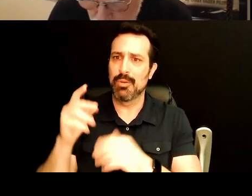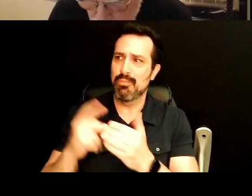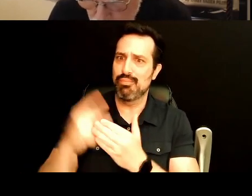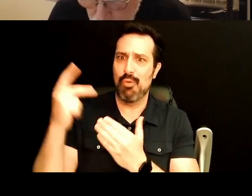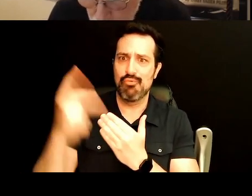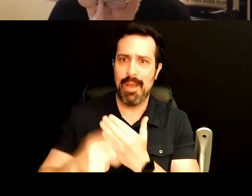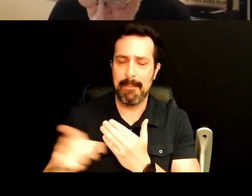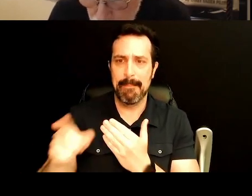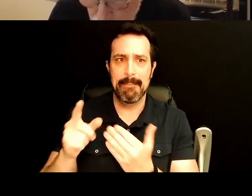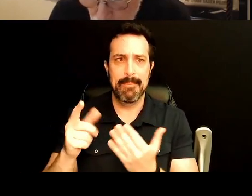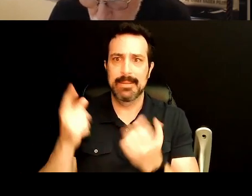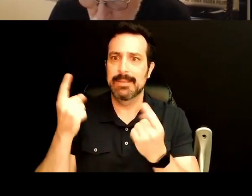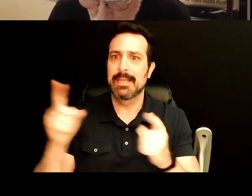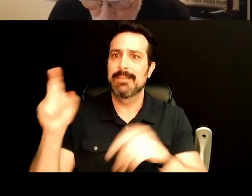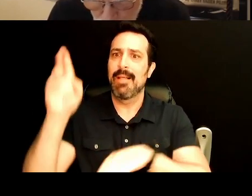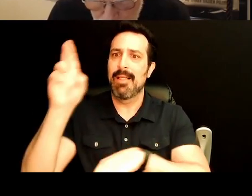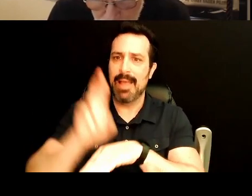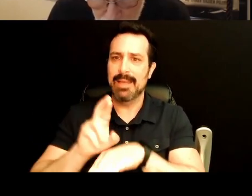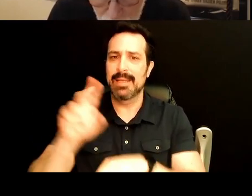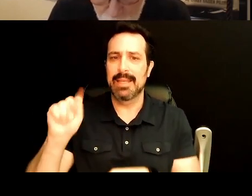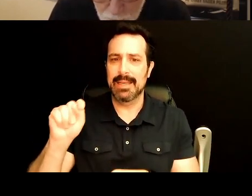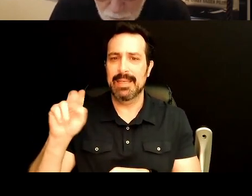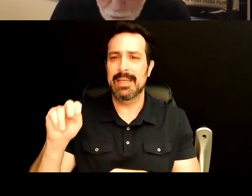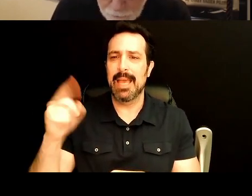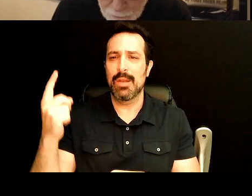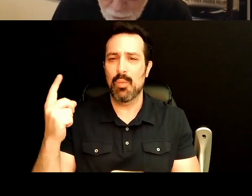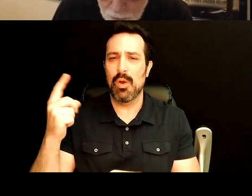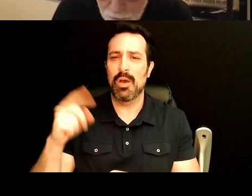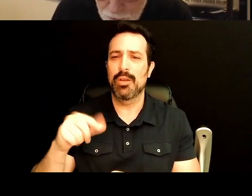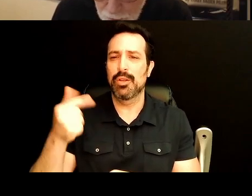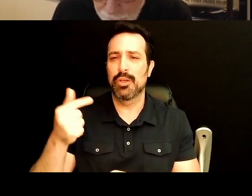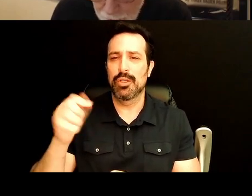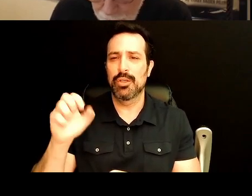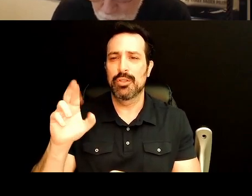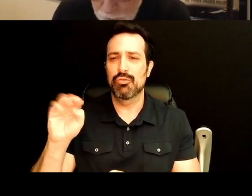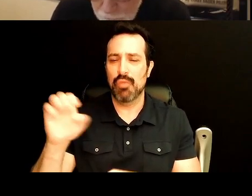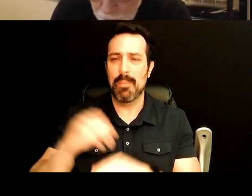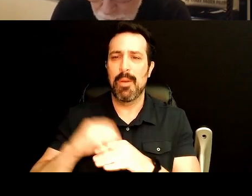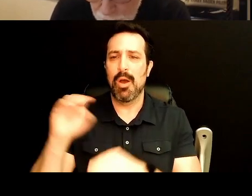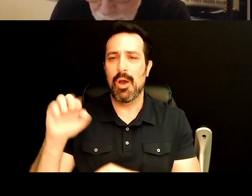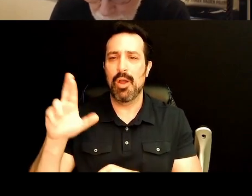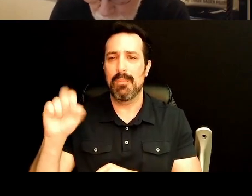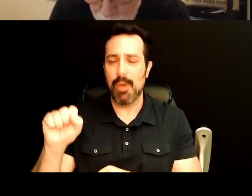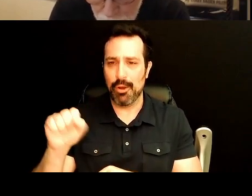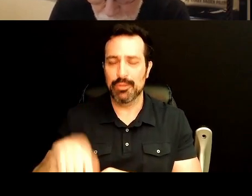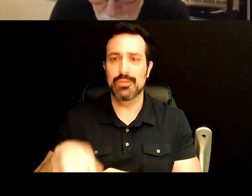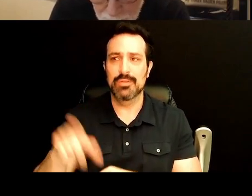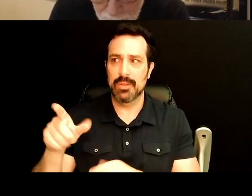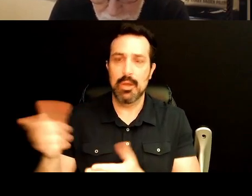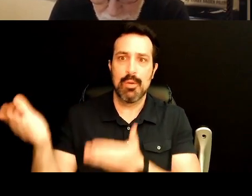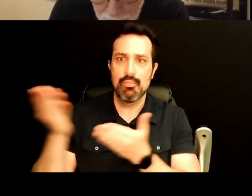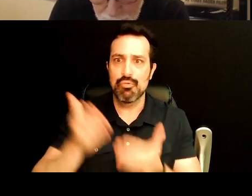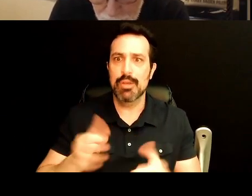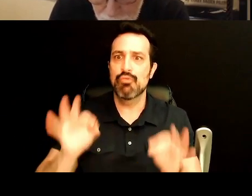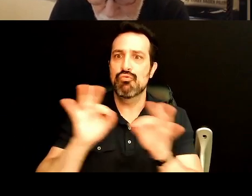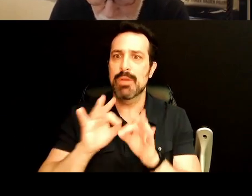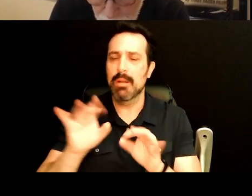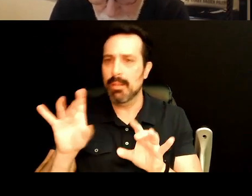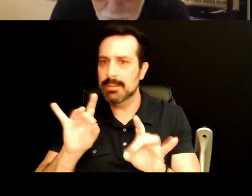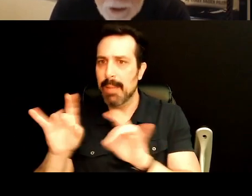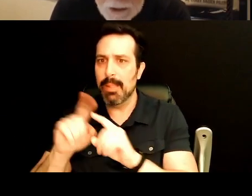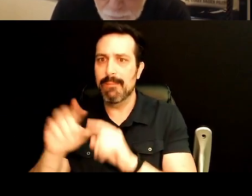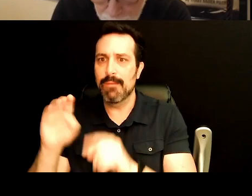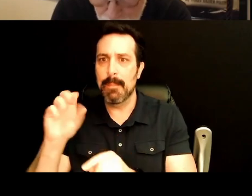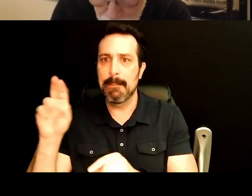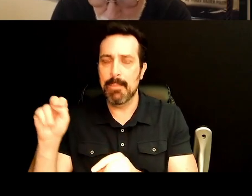very successful landing of the TN-1 Zhirong rover on Mars, the Chang'e 5 return of critical samples from the Moon, and the Taikonauts in the